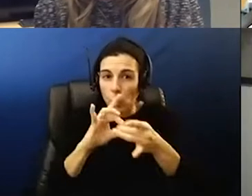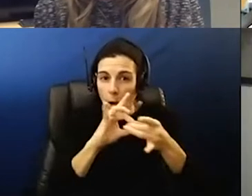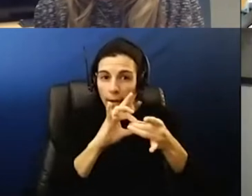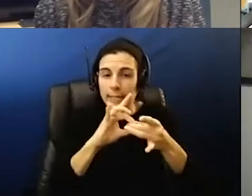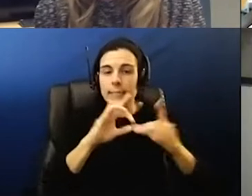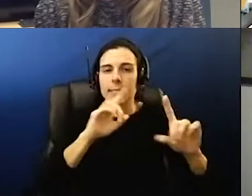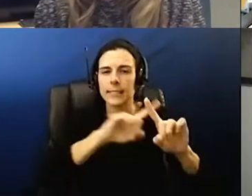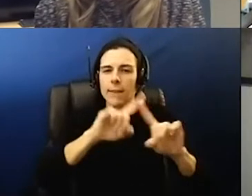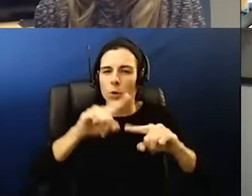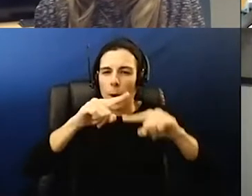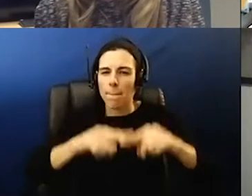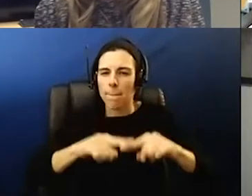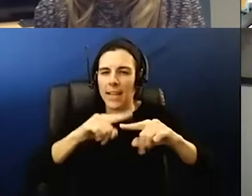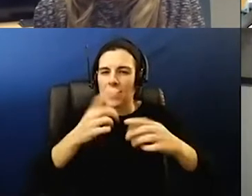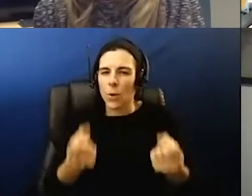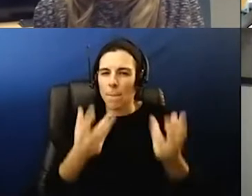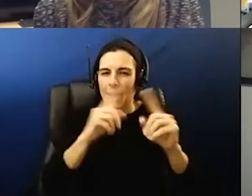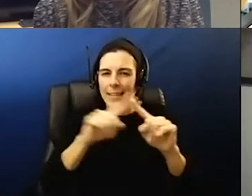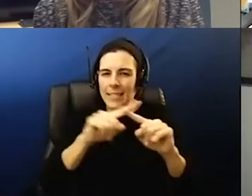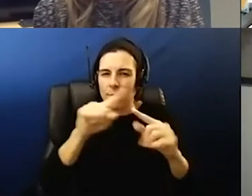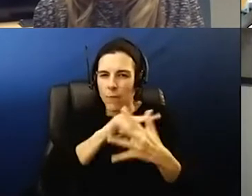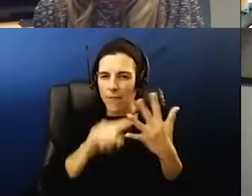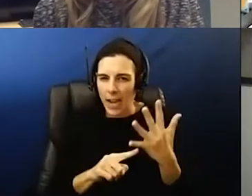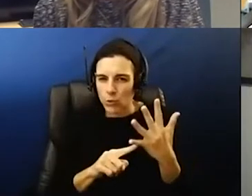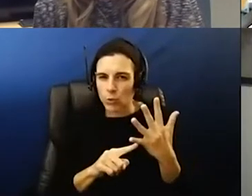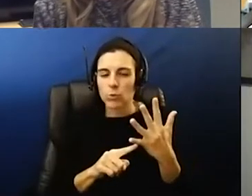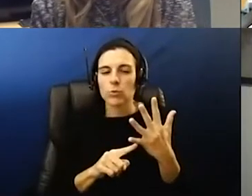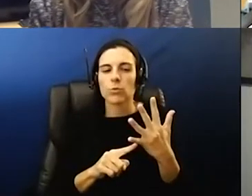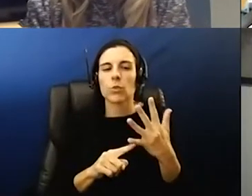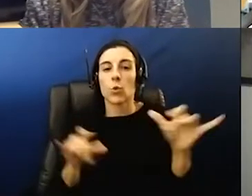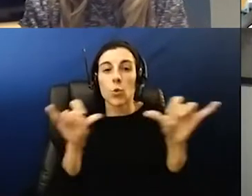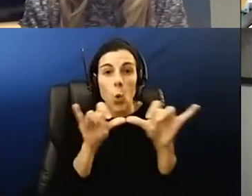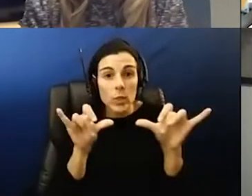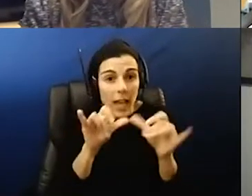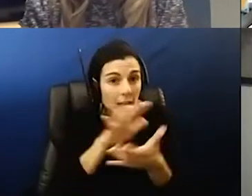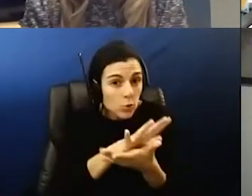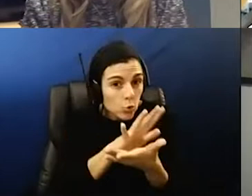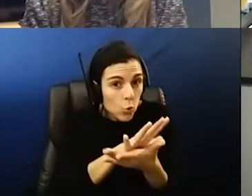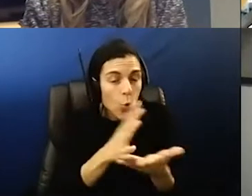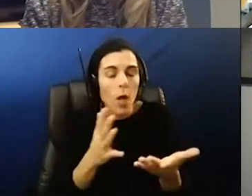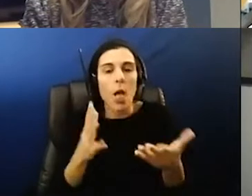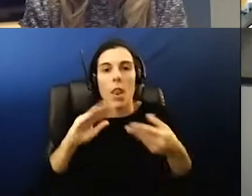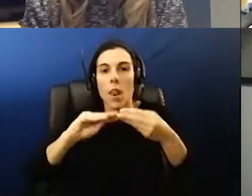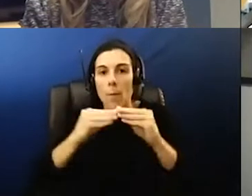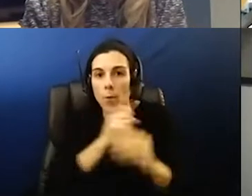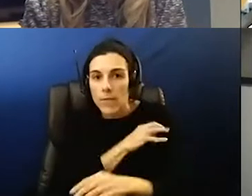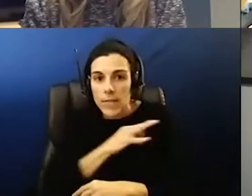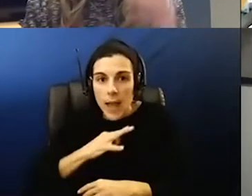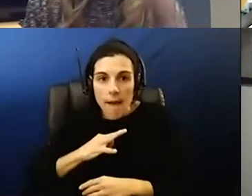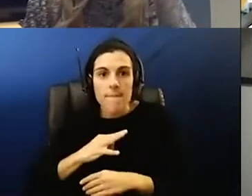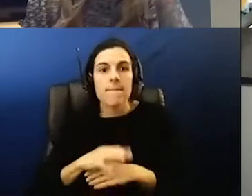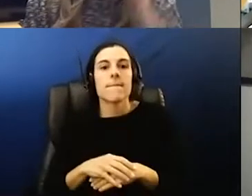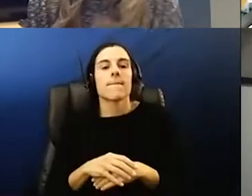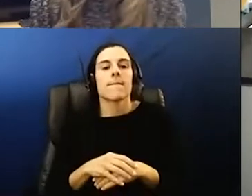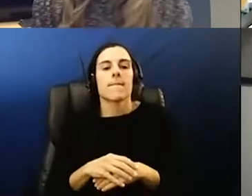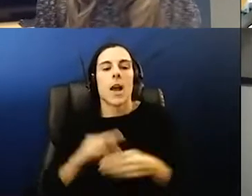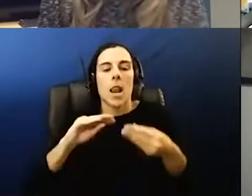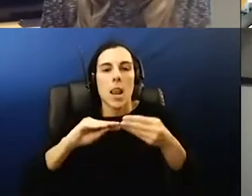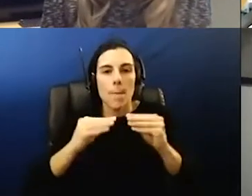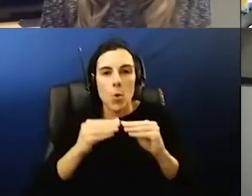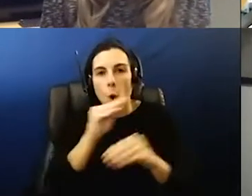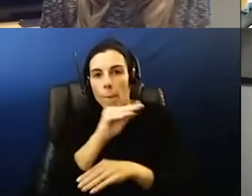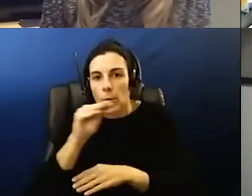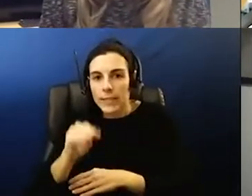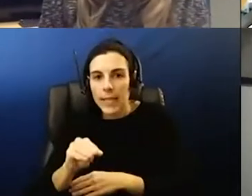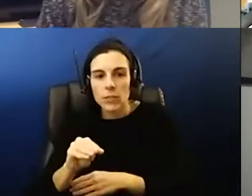based on a lot of factors and those factors are the the size of the school you had to begin with the number of staff members you had to begin with the number of the percentage